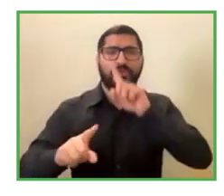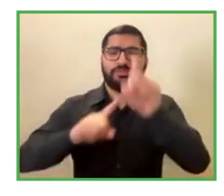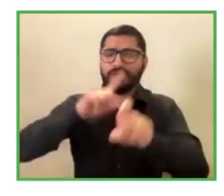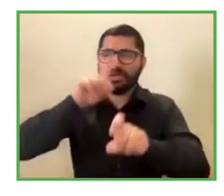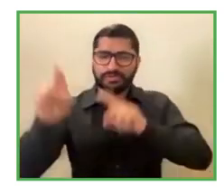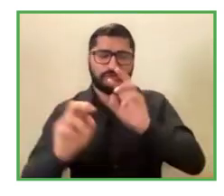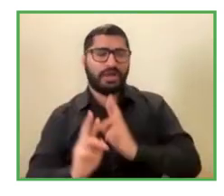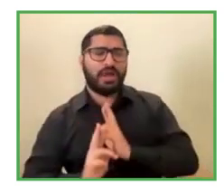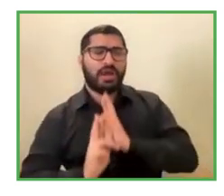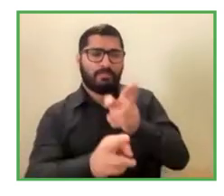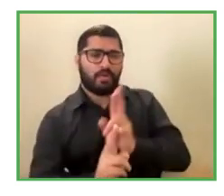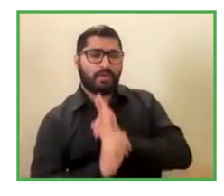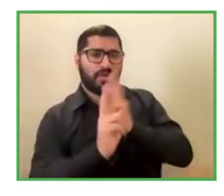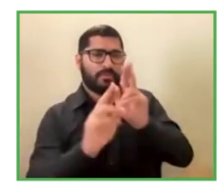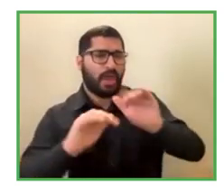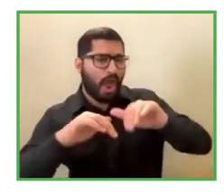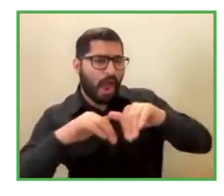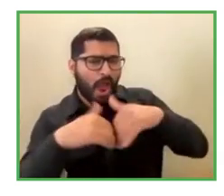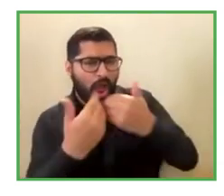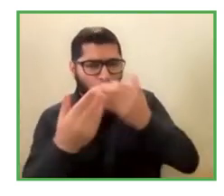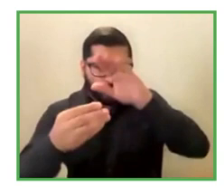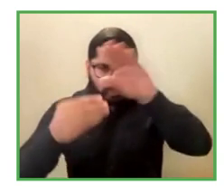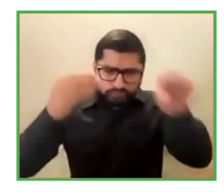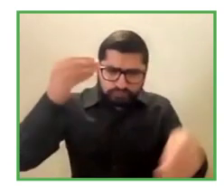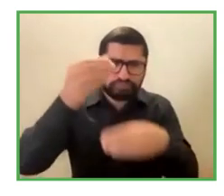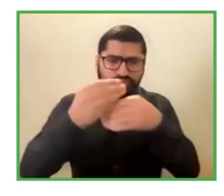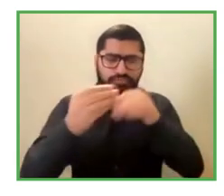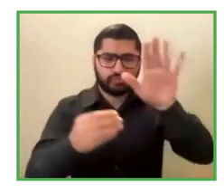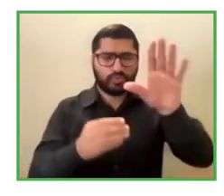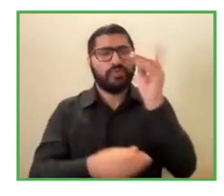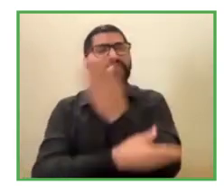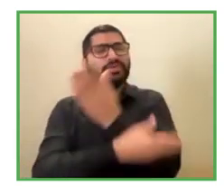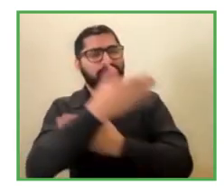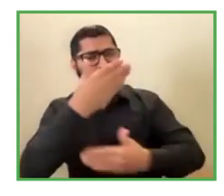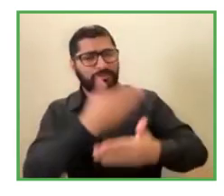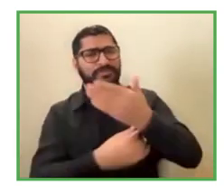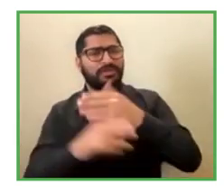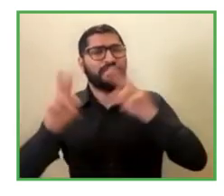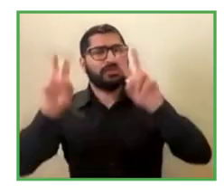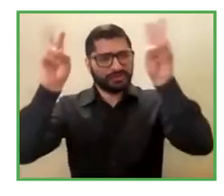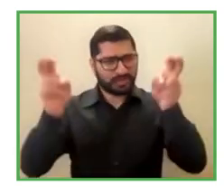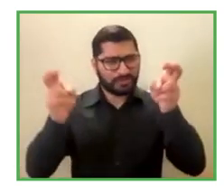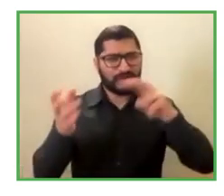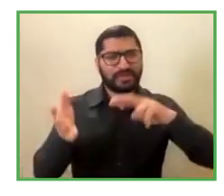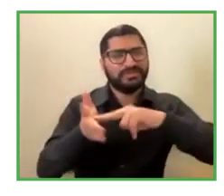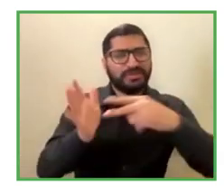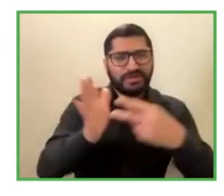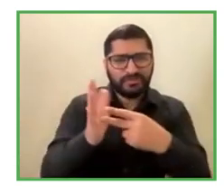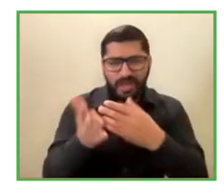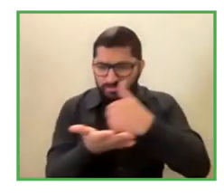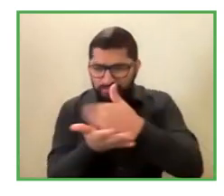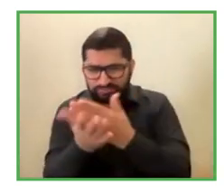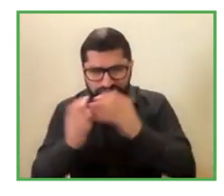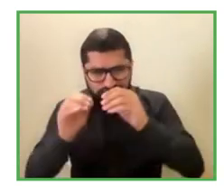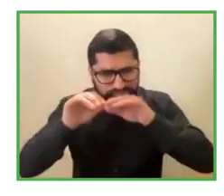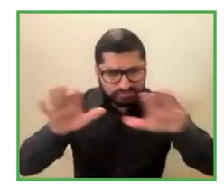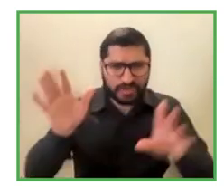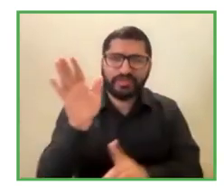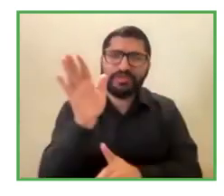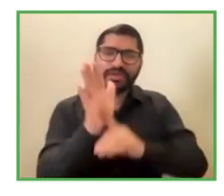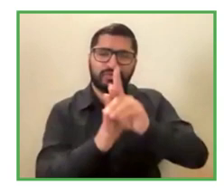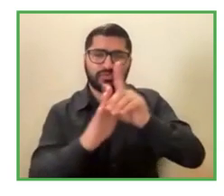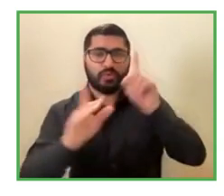And this is how do you incorporate people with disabilities, the definitions of the strategies that you made, and what have been the impacts